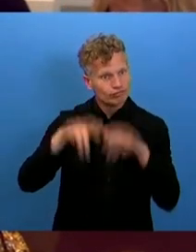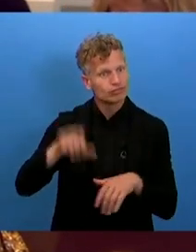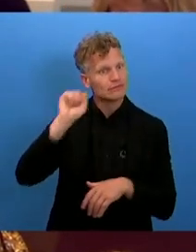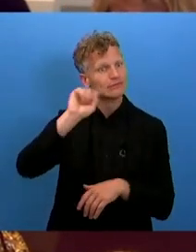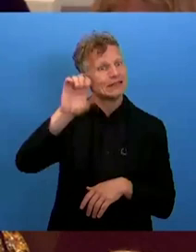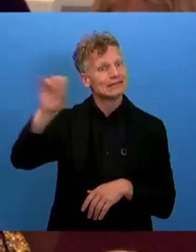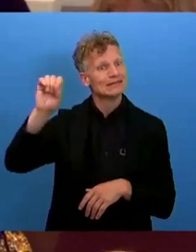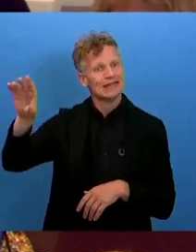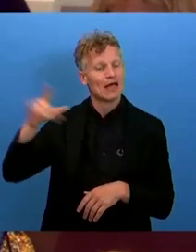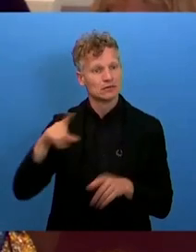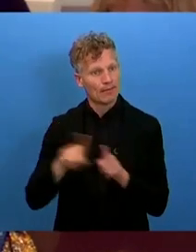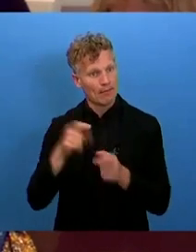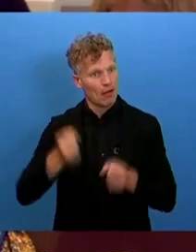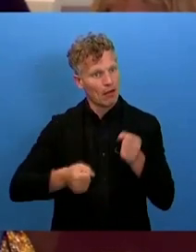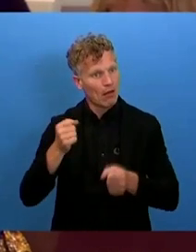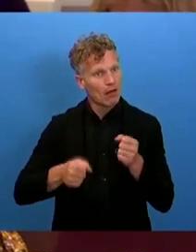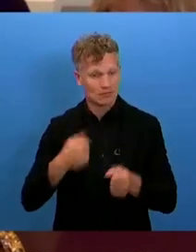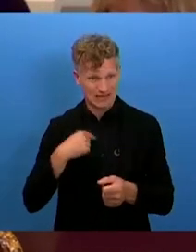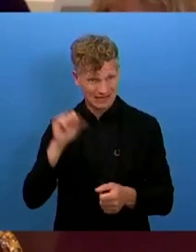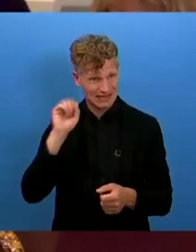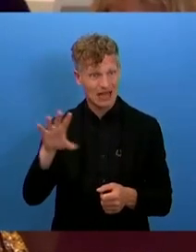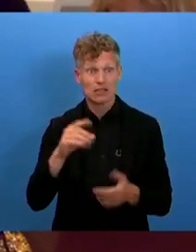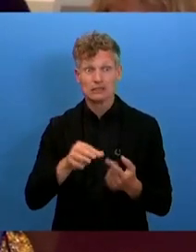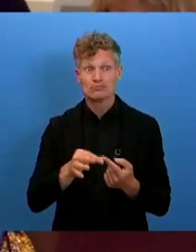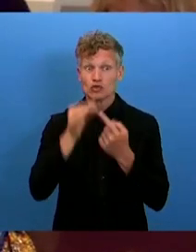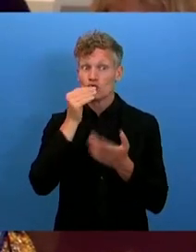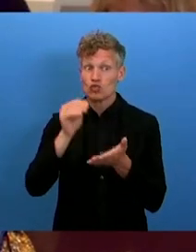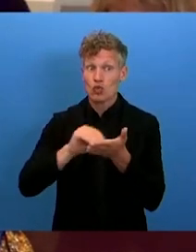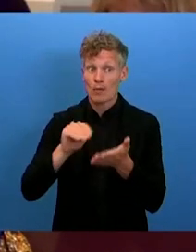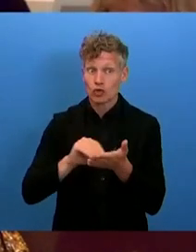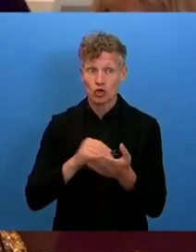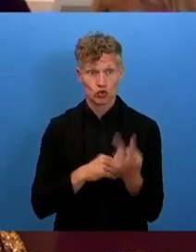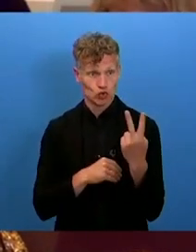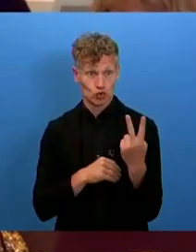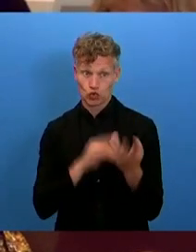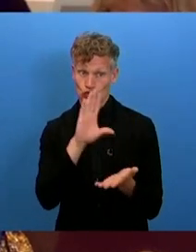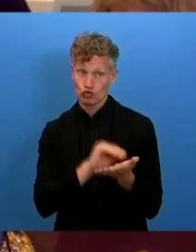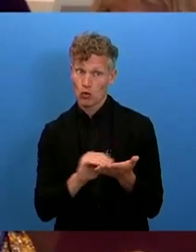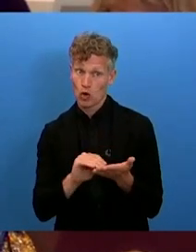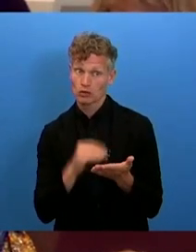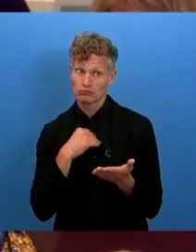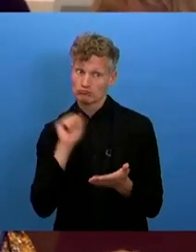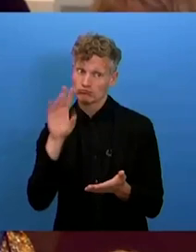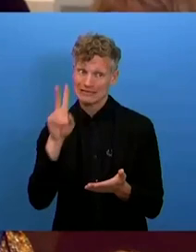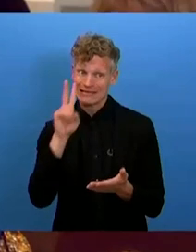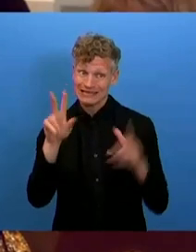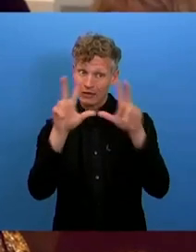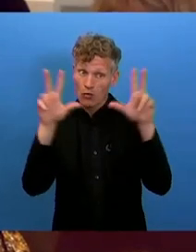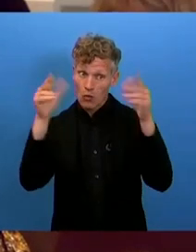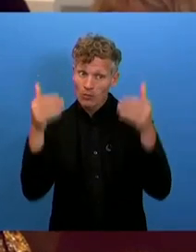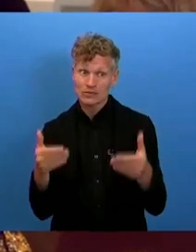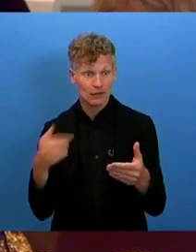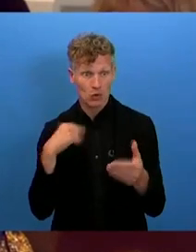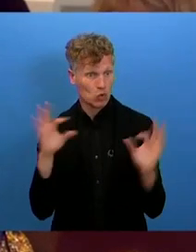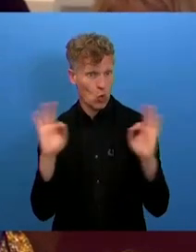I sent two reports. They are available online without any response, so I addressed the judiciary, especially the European Court